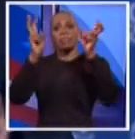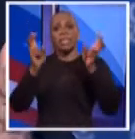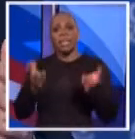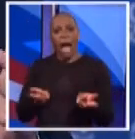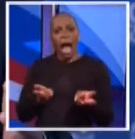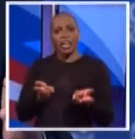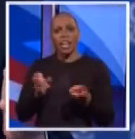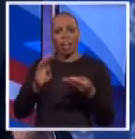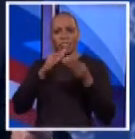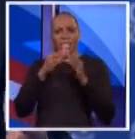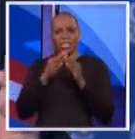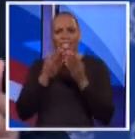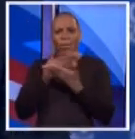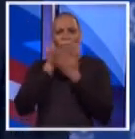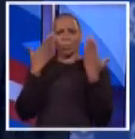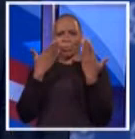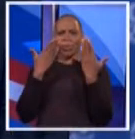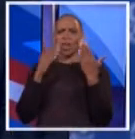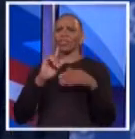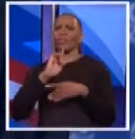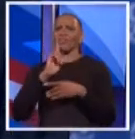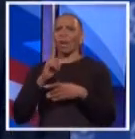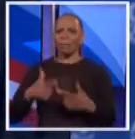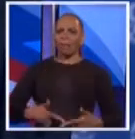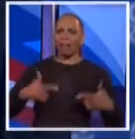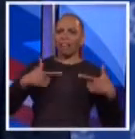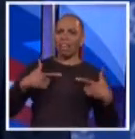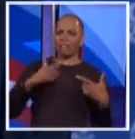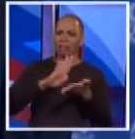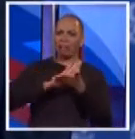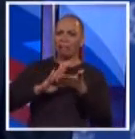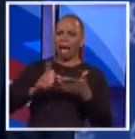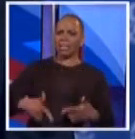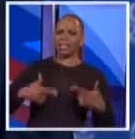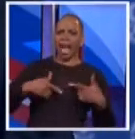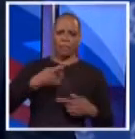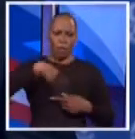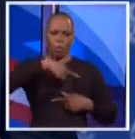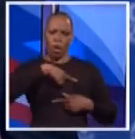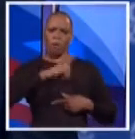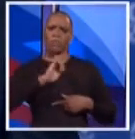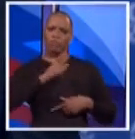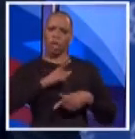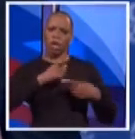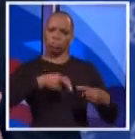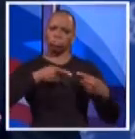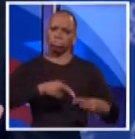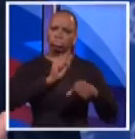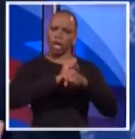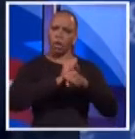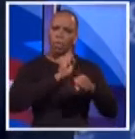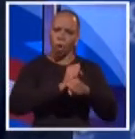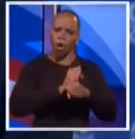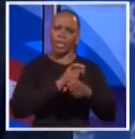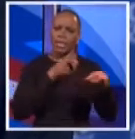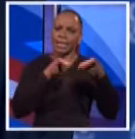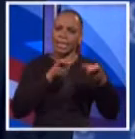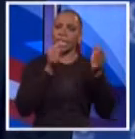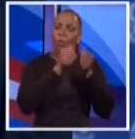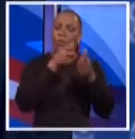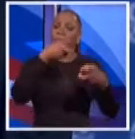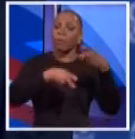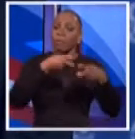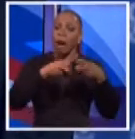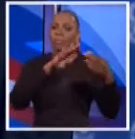You've been in your ivory tower while the rest of us have been grappling with the economic issues that have spoken to the problems that the city faces.